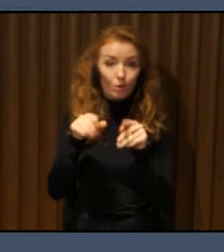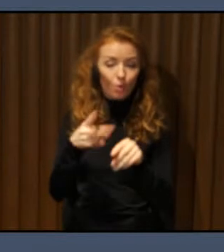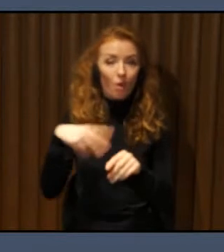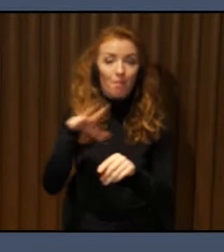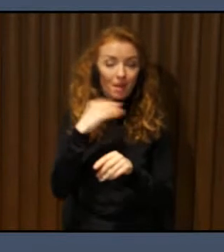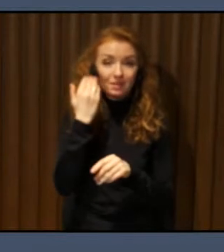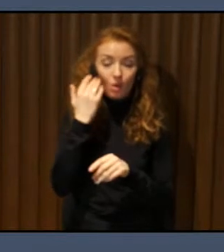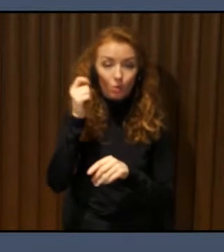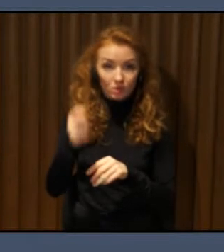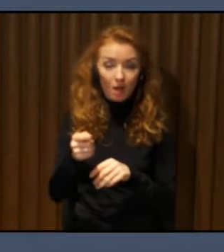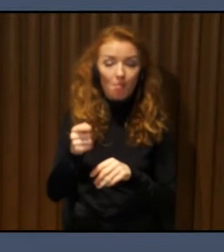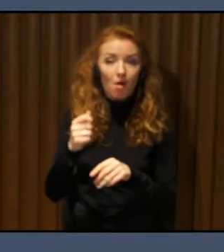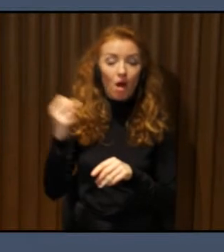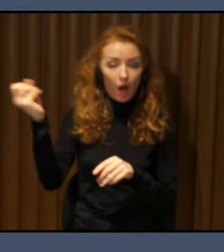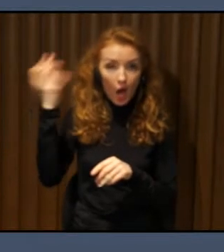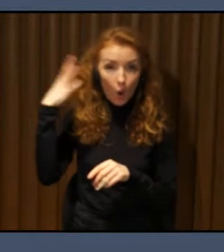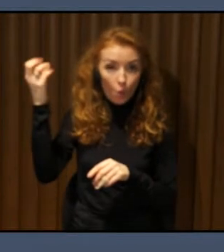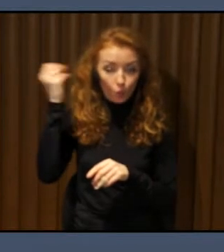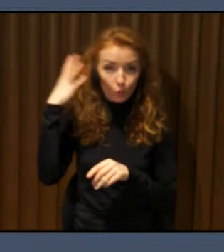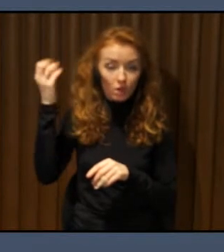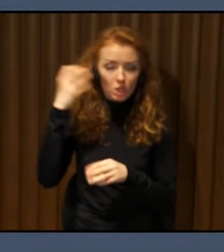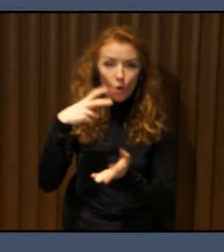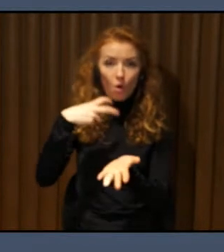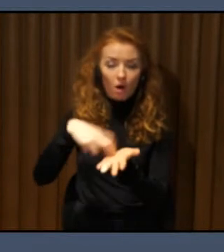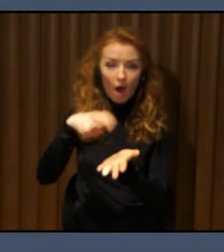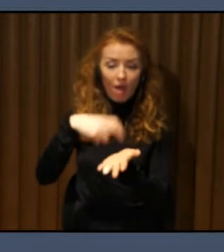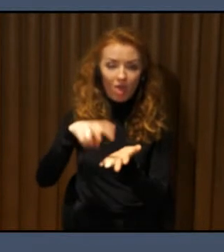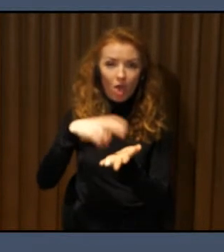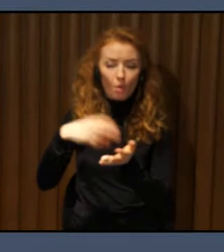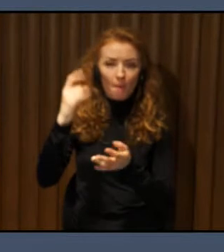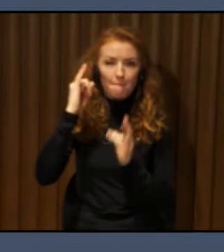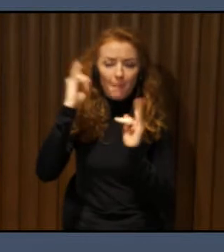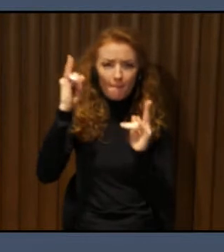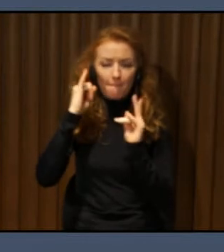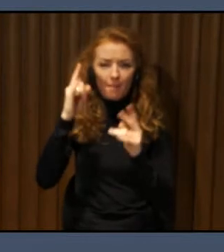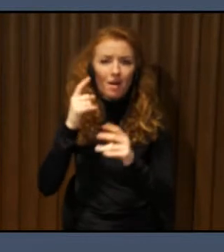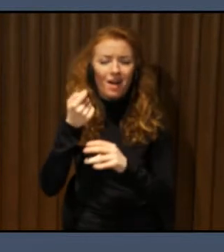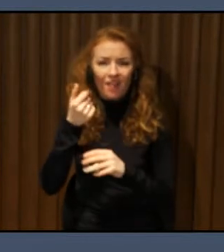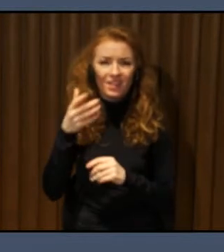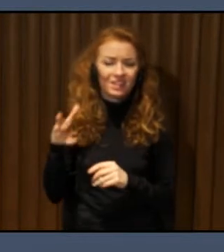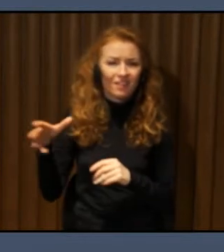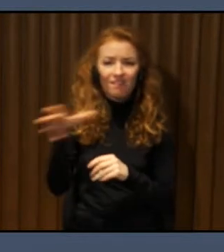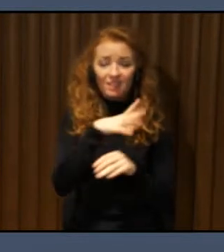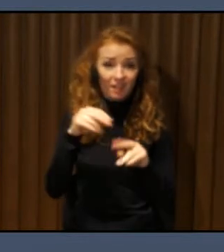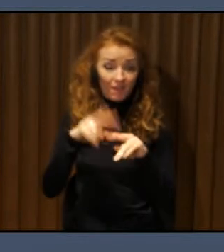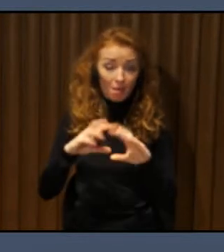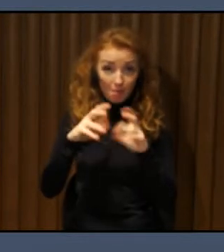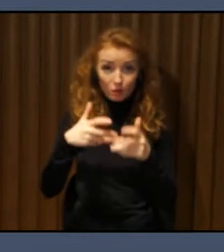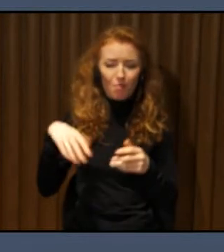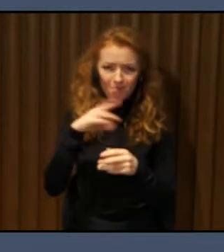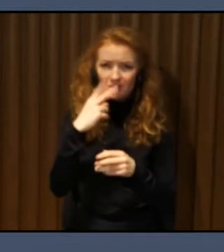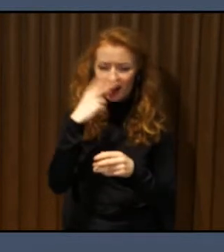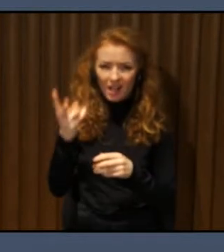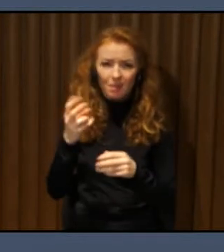pedestrian signals. What you can find almost everywhere in the world is push buttons. You have different